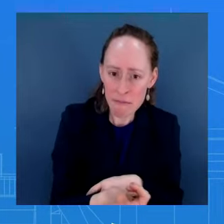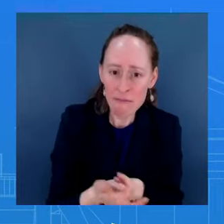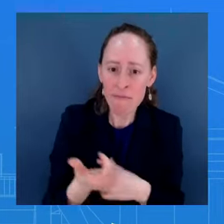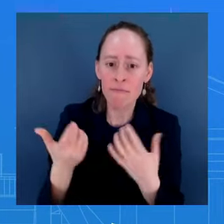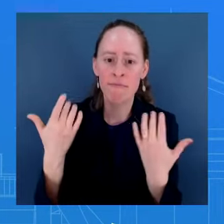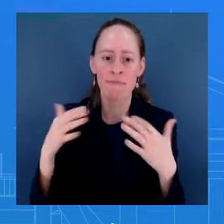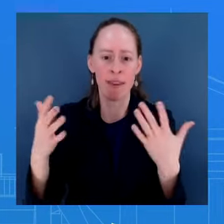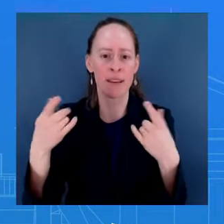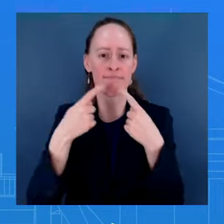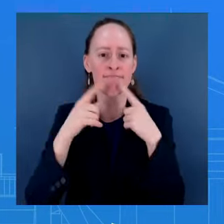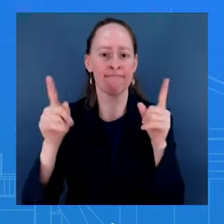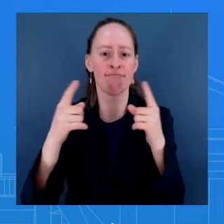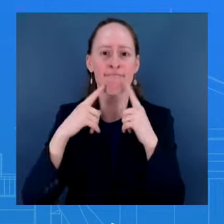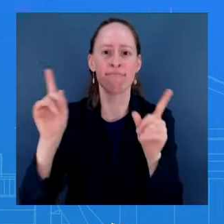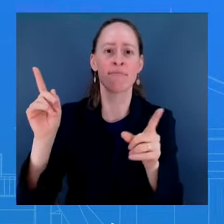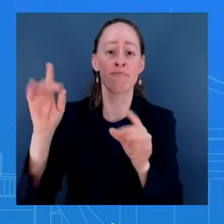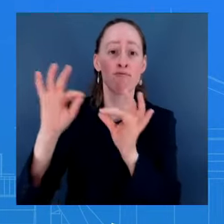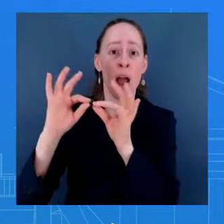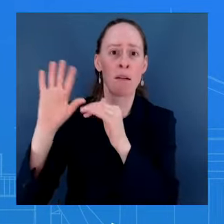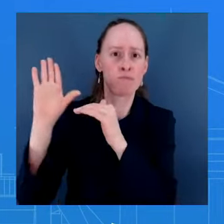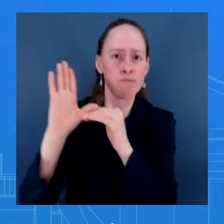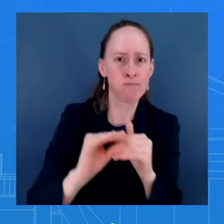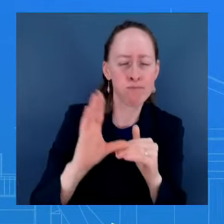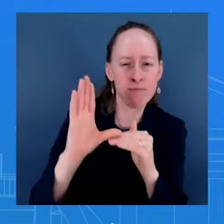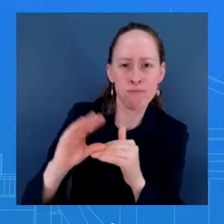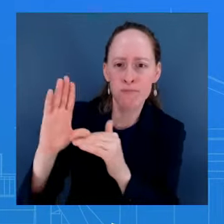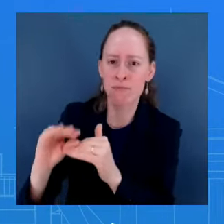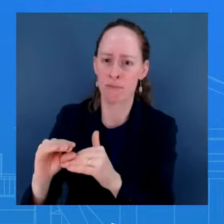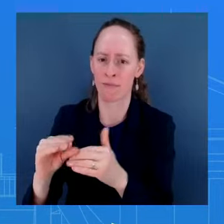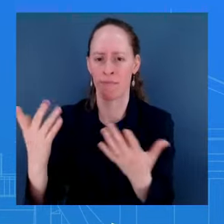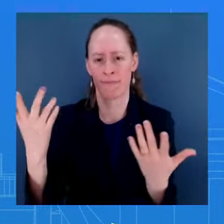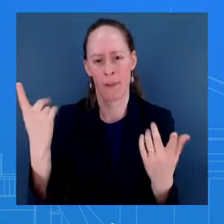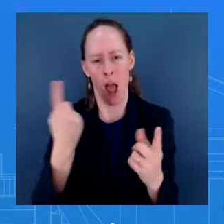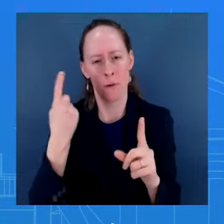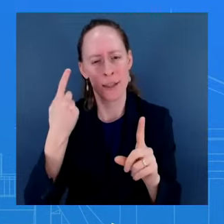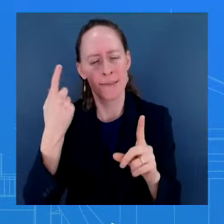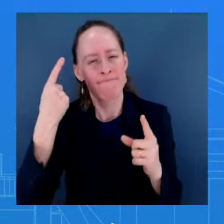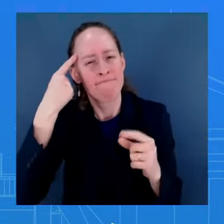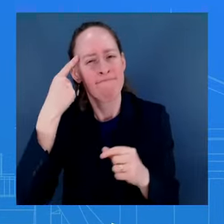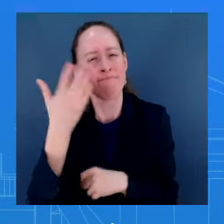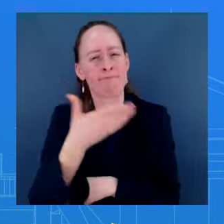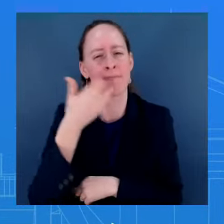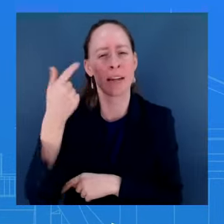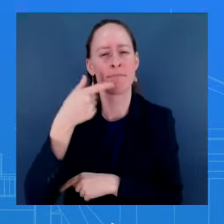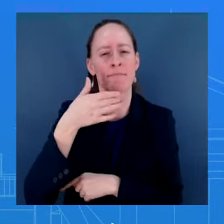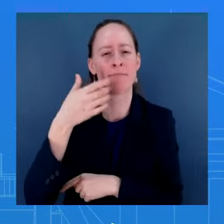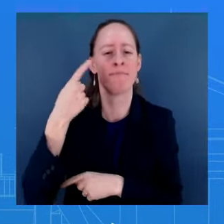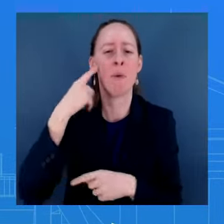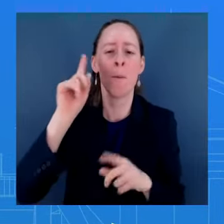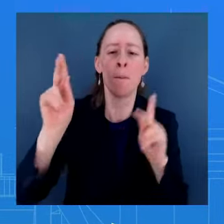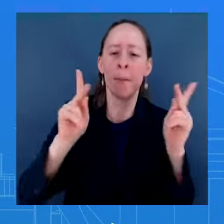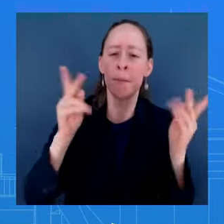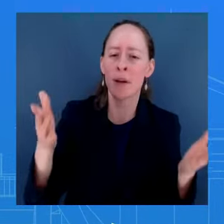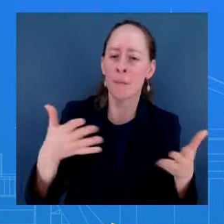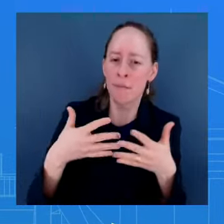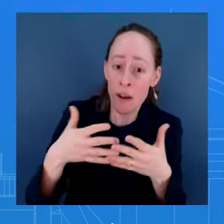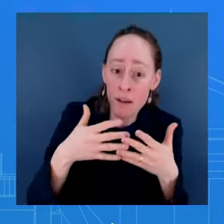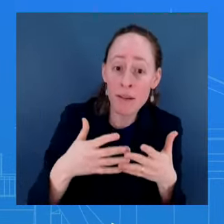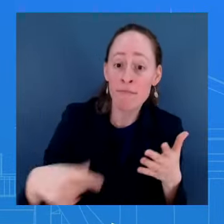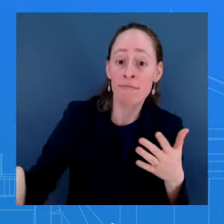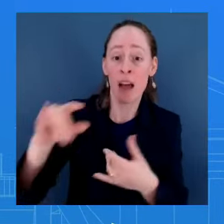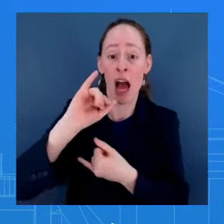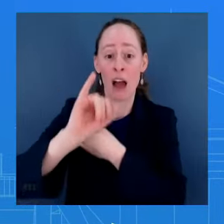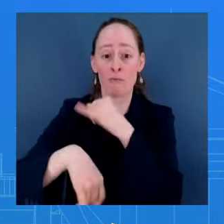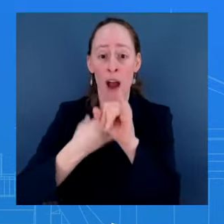people internationally as well, protecting our national security, being a leader as we're trying to fight a dictator, as Ukraine is fighting a